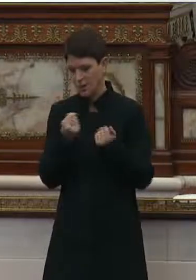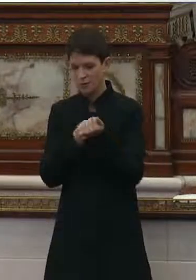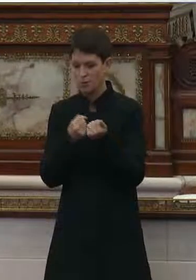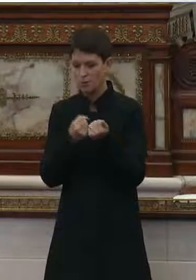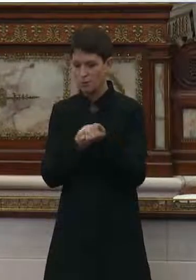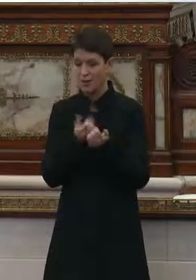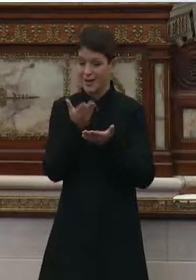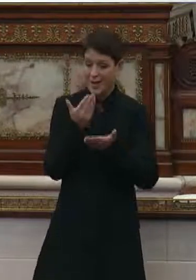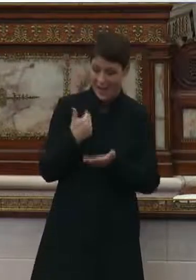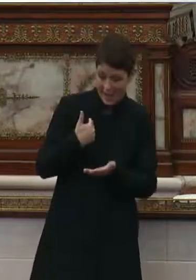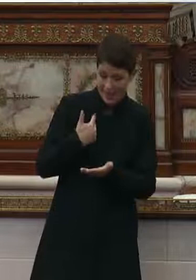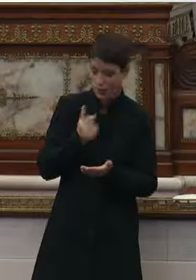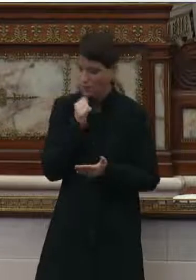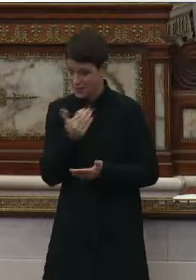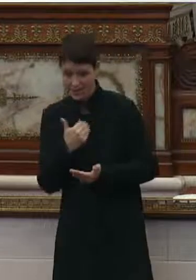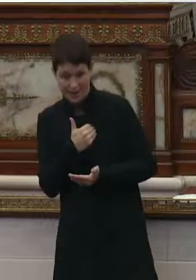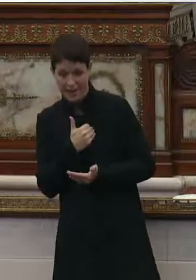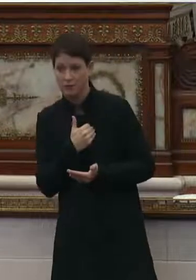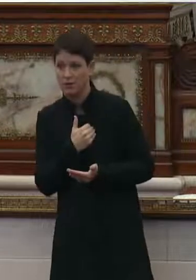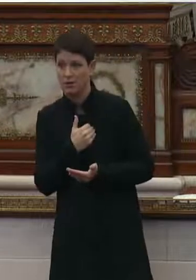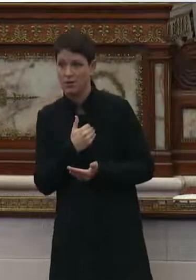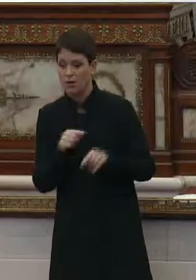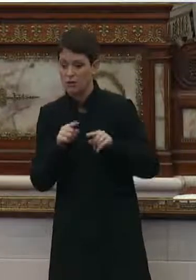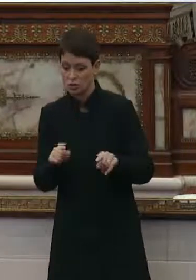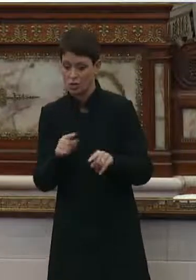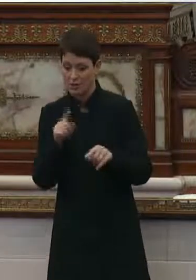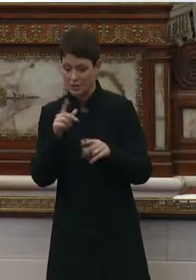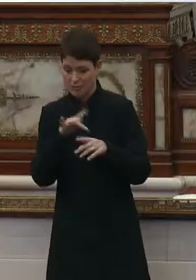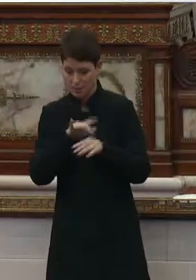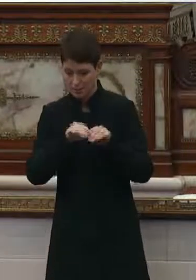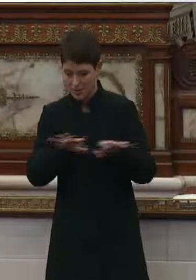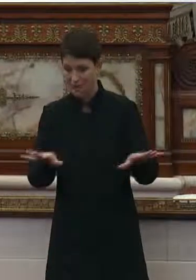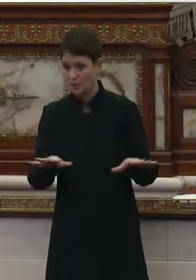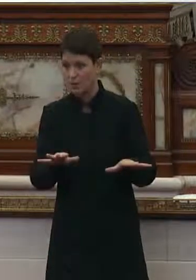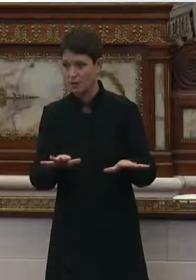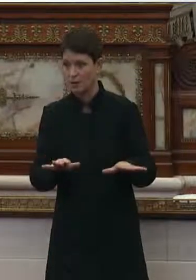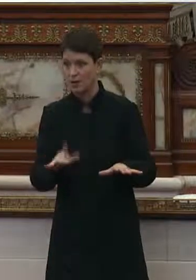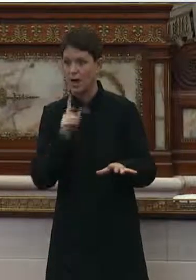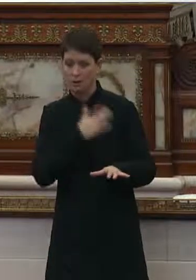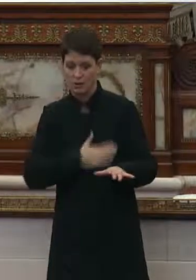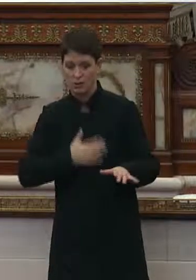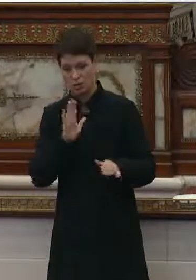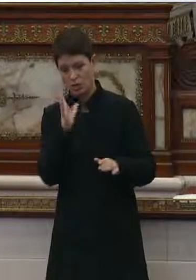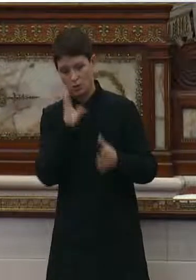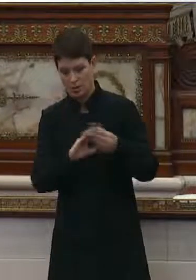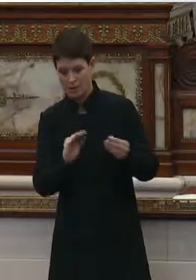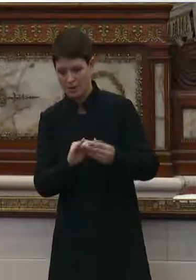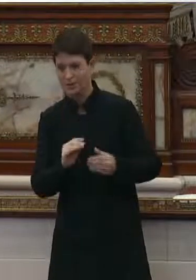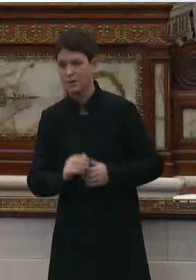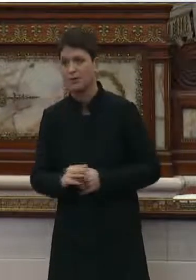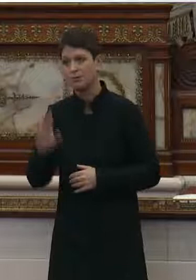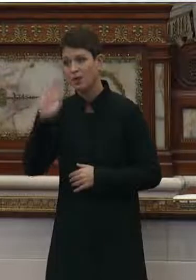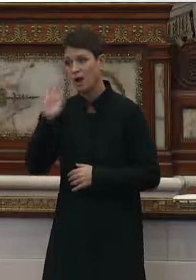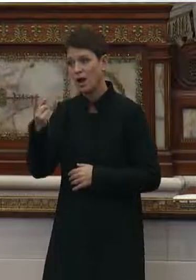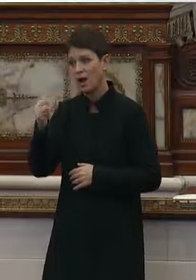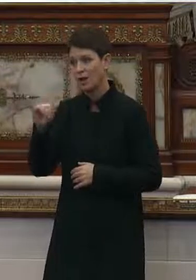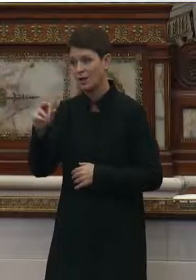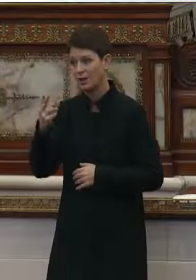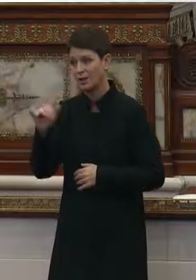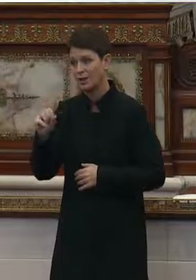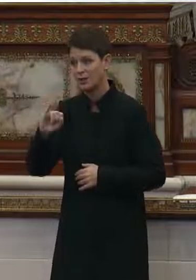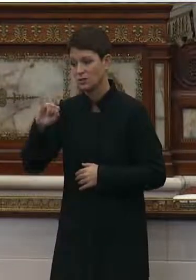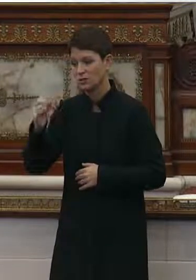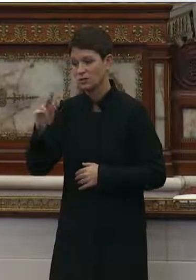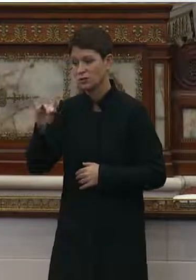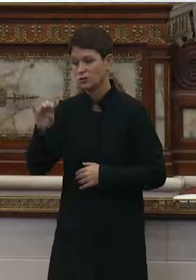that was either there or not there throughout the midst of this pandemic, that would definitely be appreciated. Hi, yes, I'm